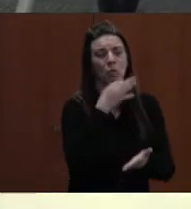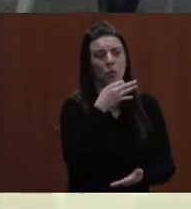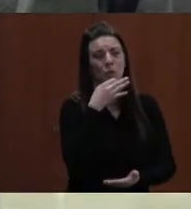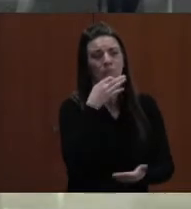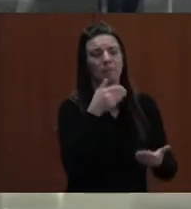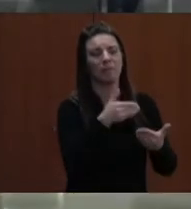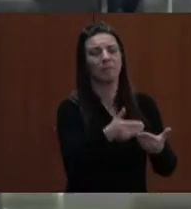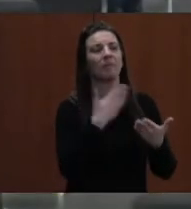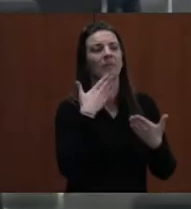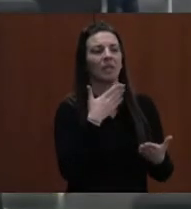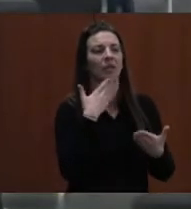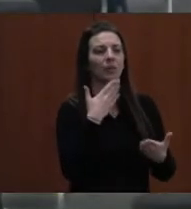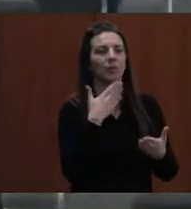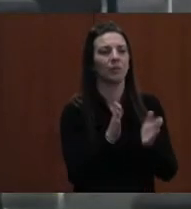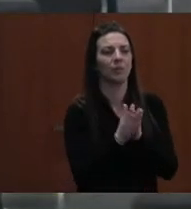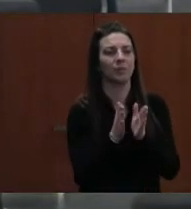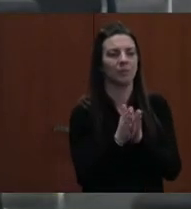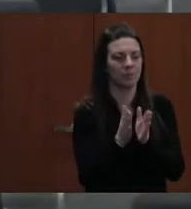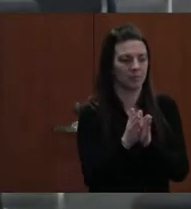Thank you, Ms. Rogers.